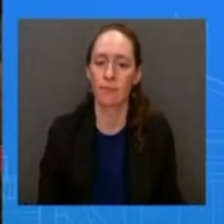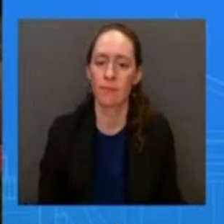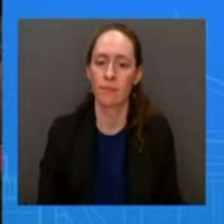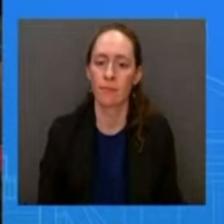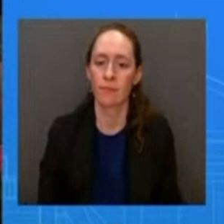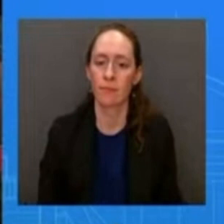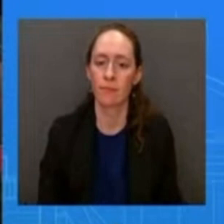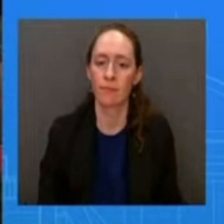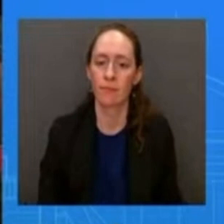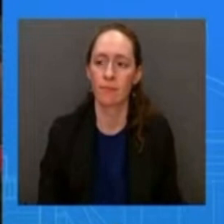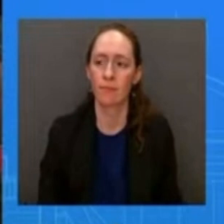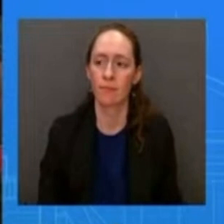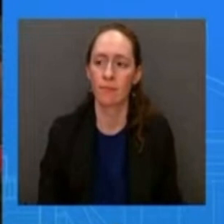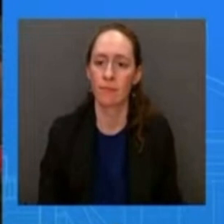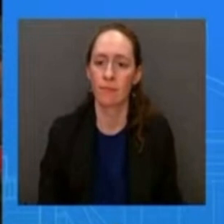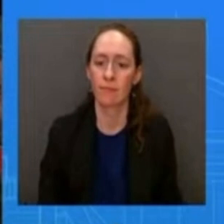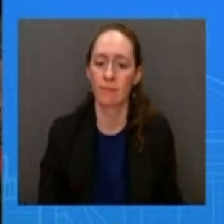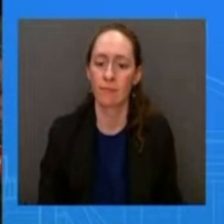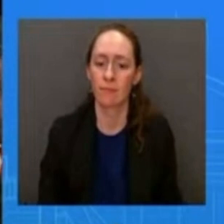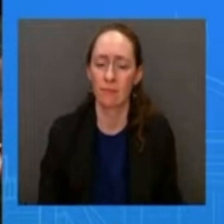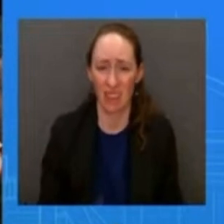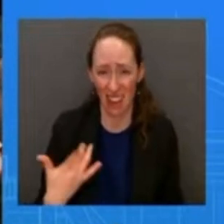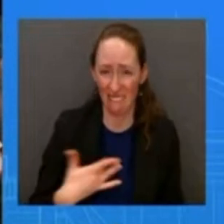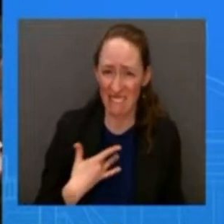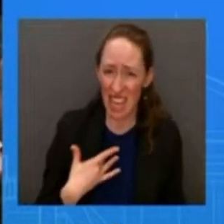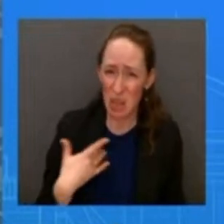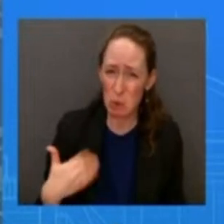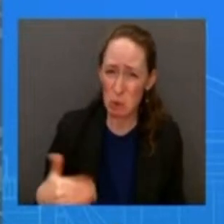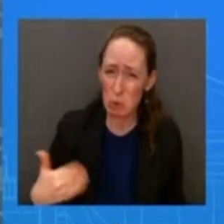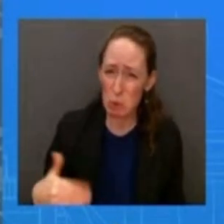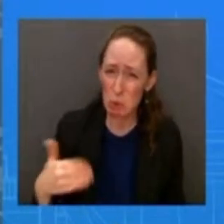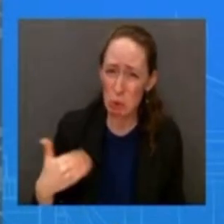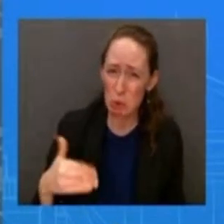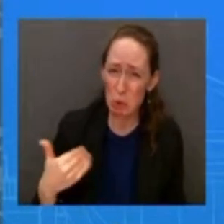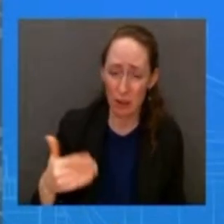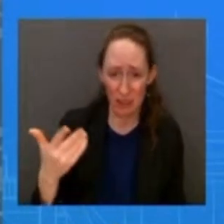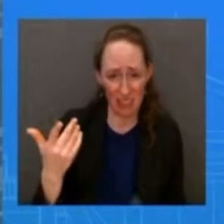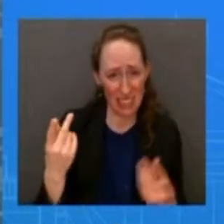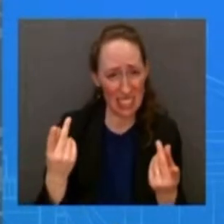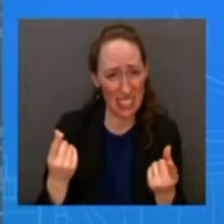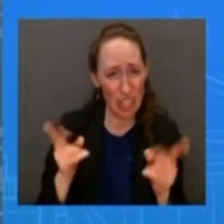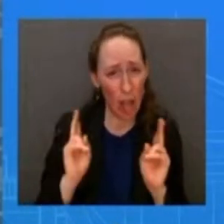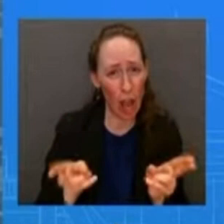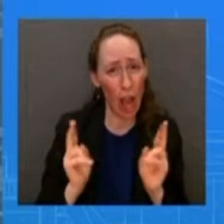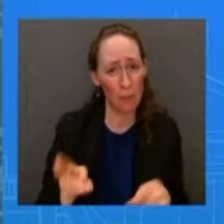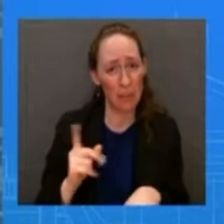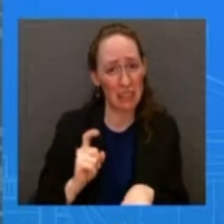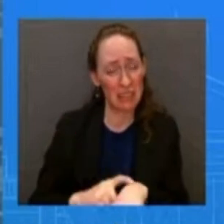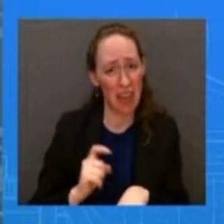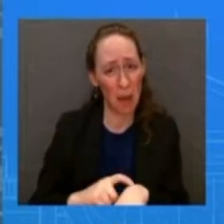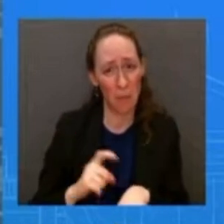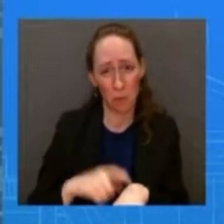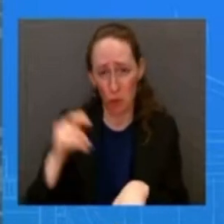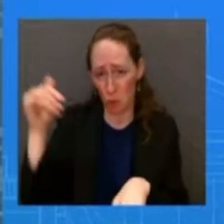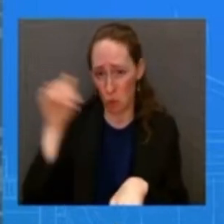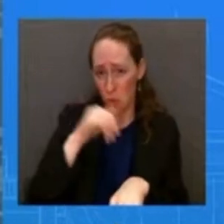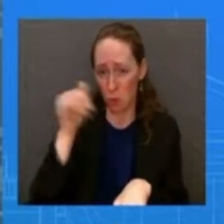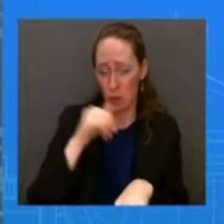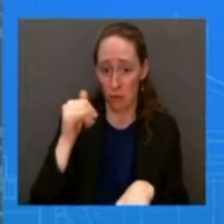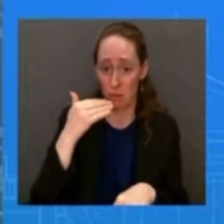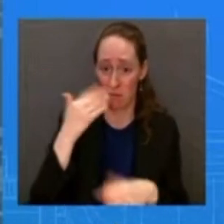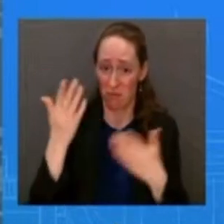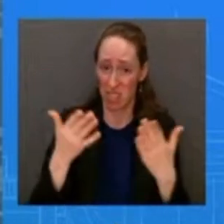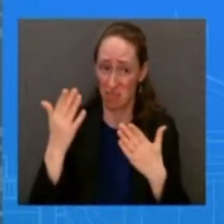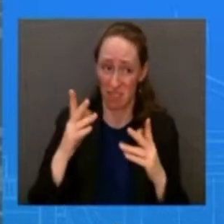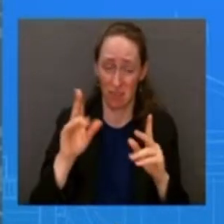sense of urgency or concern about human life so look we're always concerned about human life that's what i said at the top right i said that our number